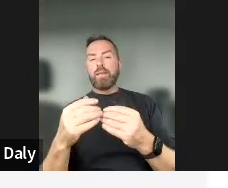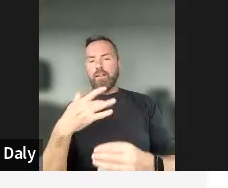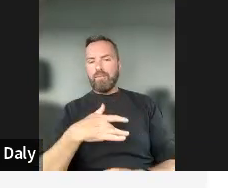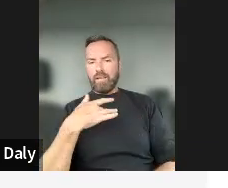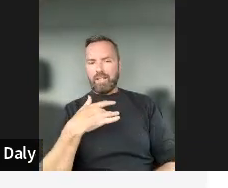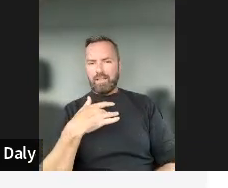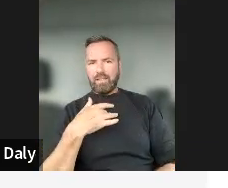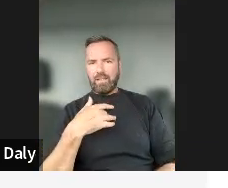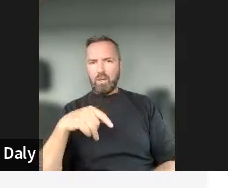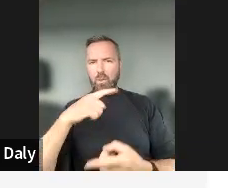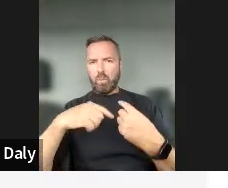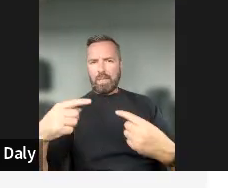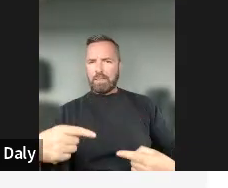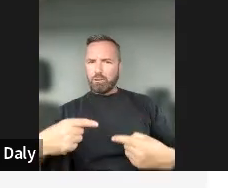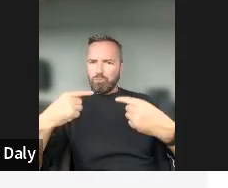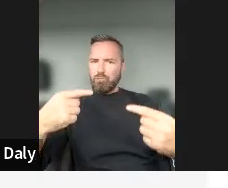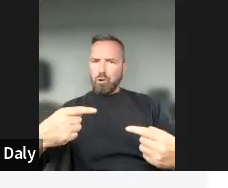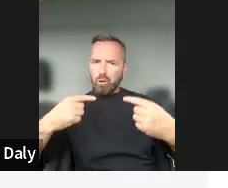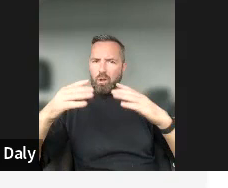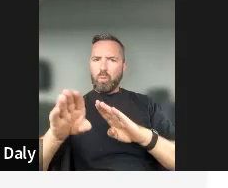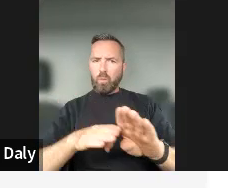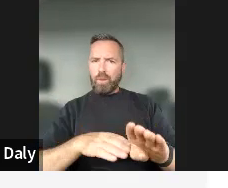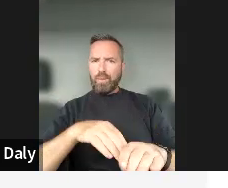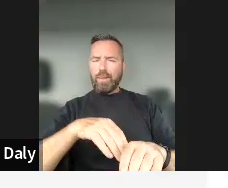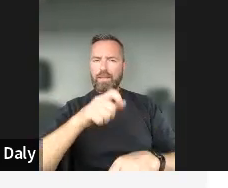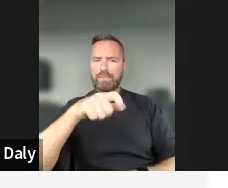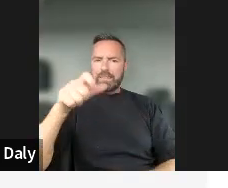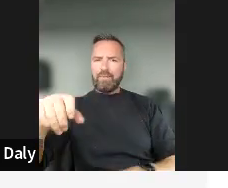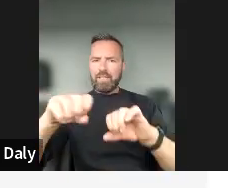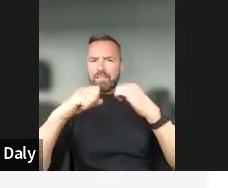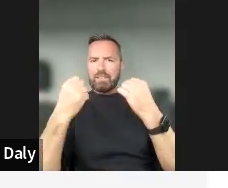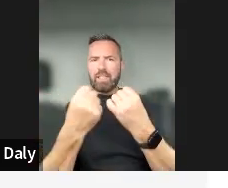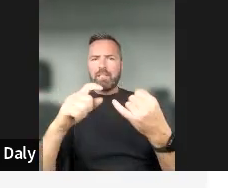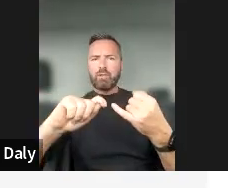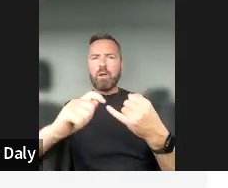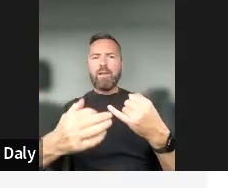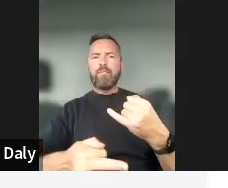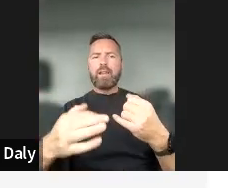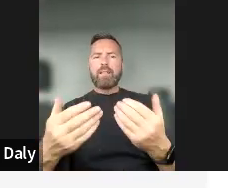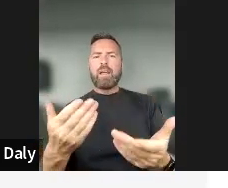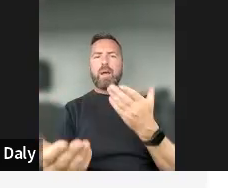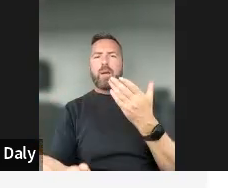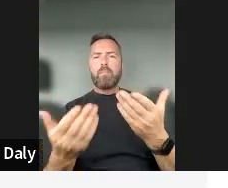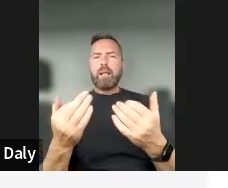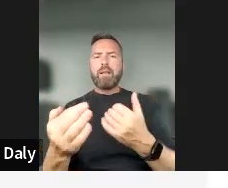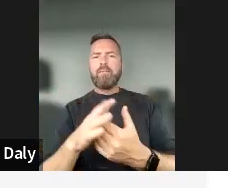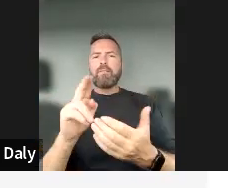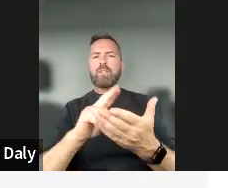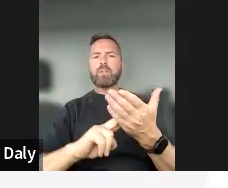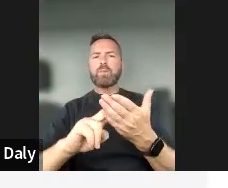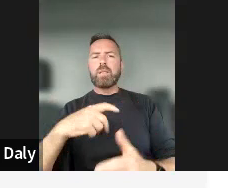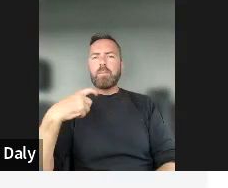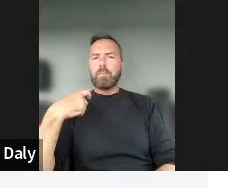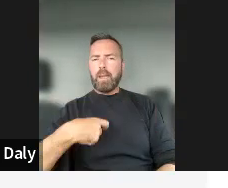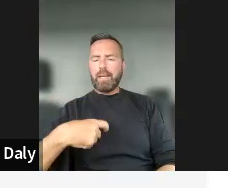society, I mean, which is a big challenge is always to find the balance, right. Of using the benefits, the potential of